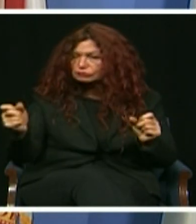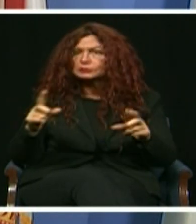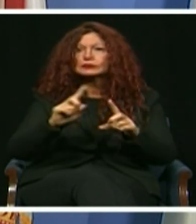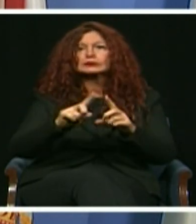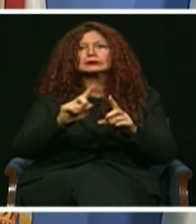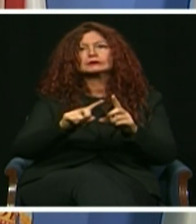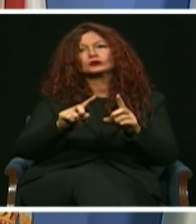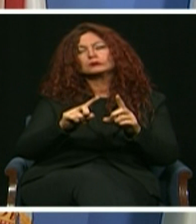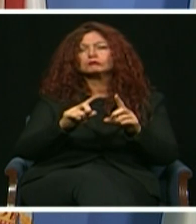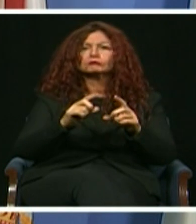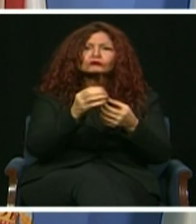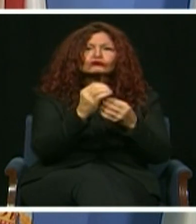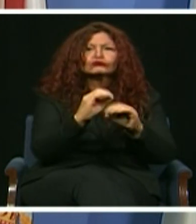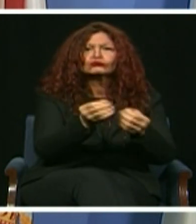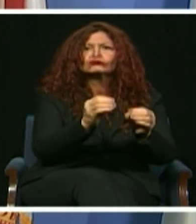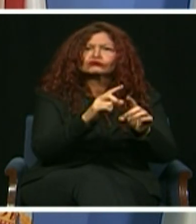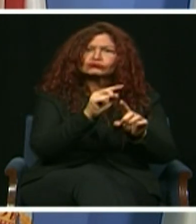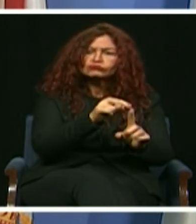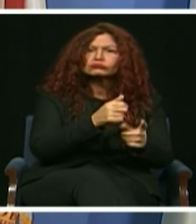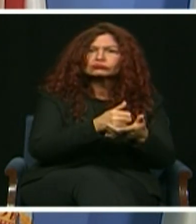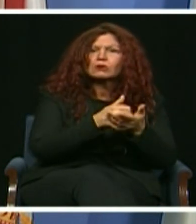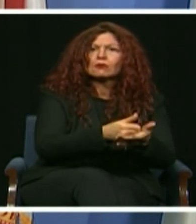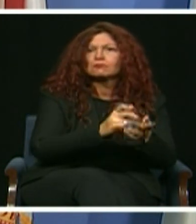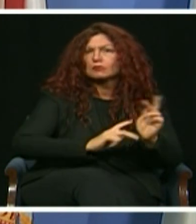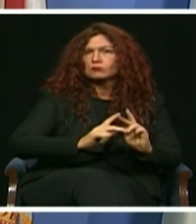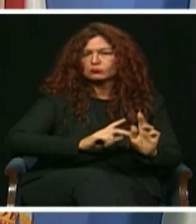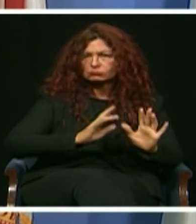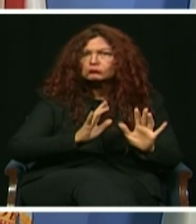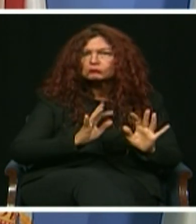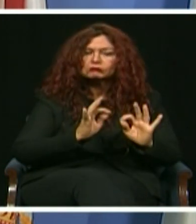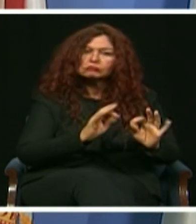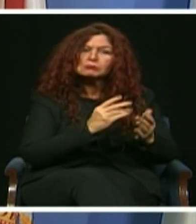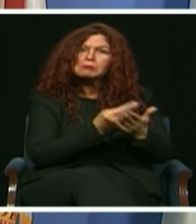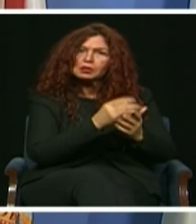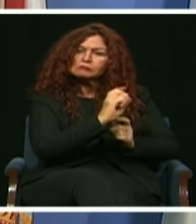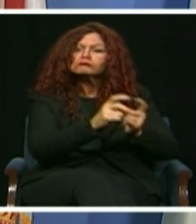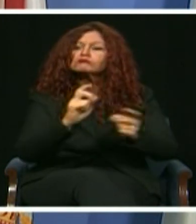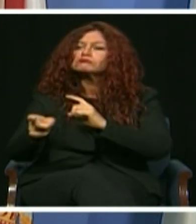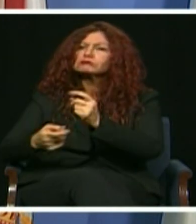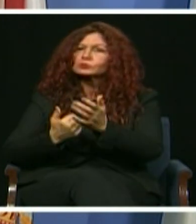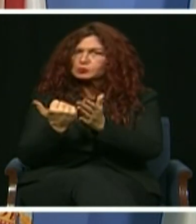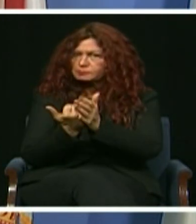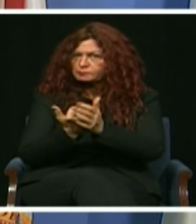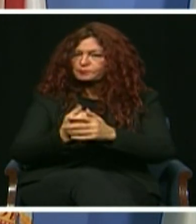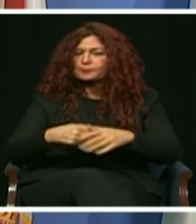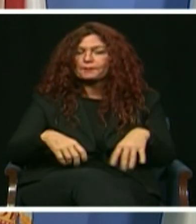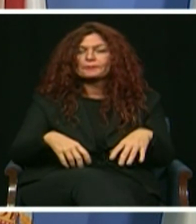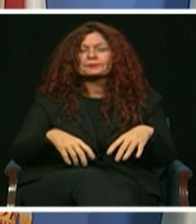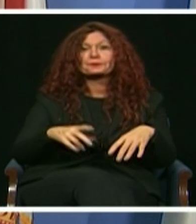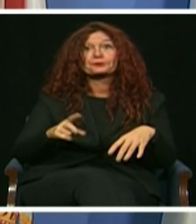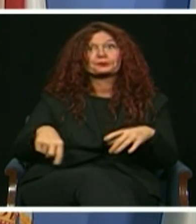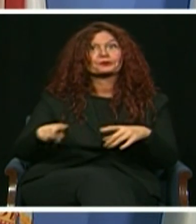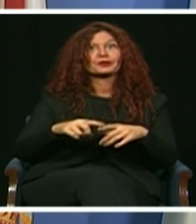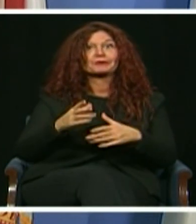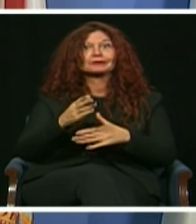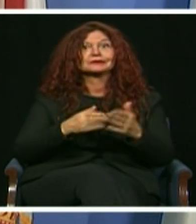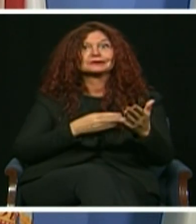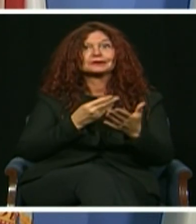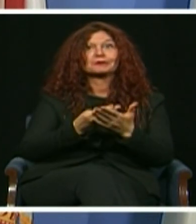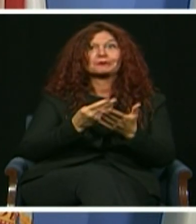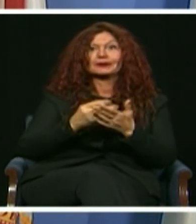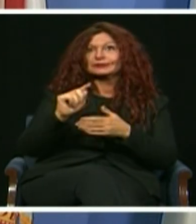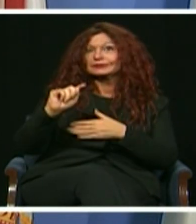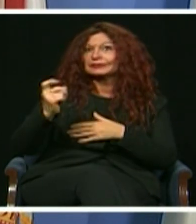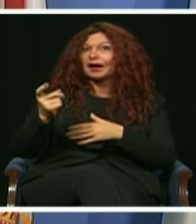pandemic. Our finance department, under the leadership of CFO Ed Marquez, helped our county save $391 million in taxpayer